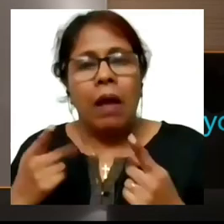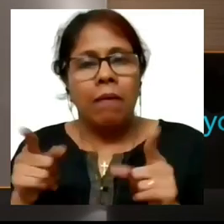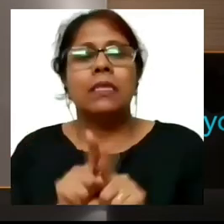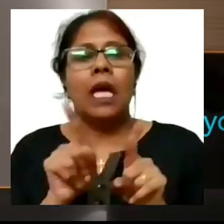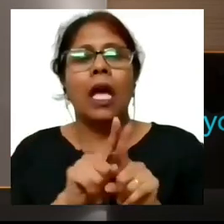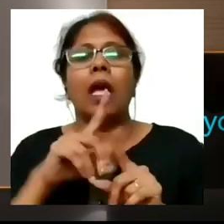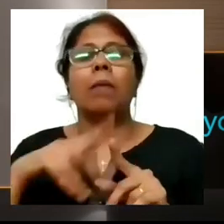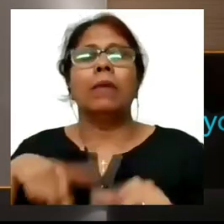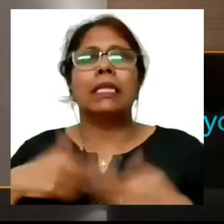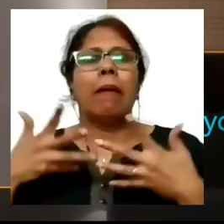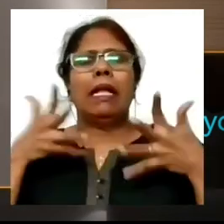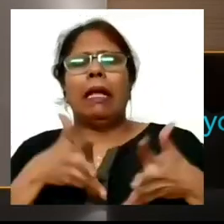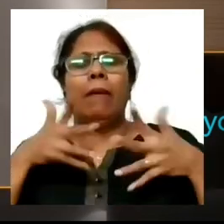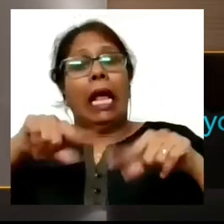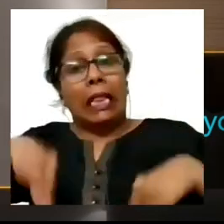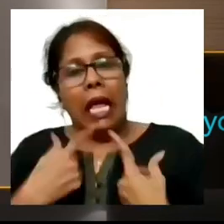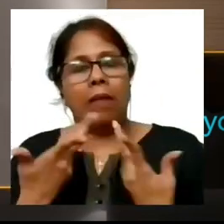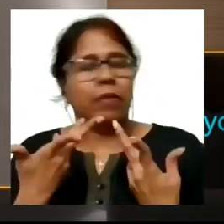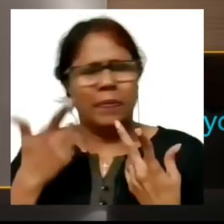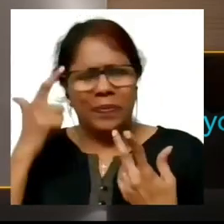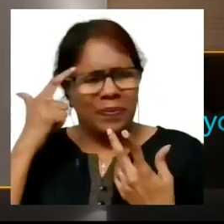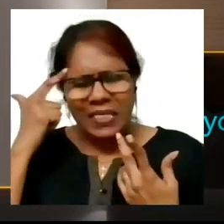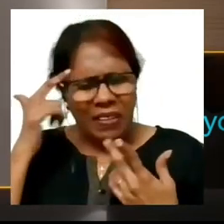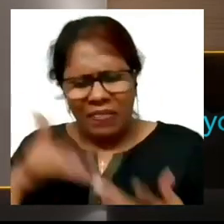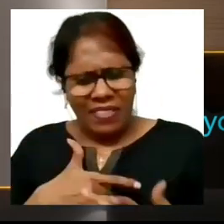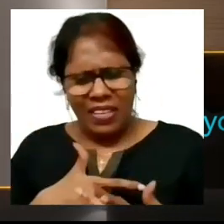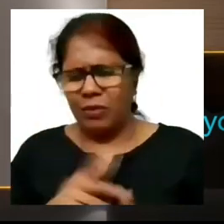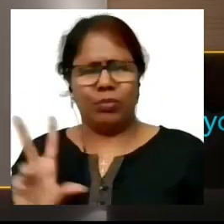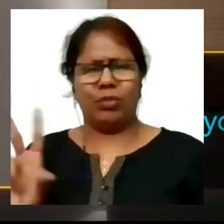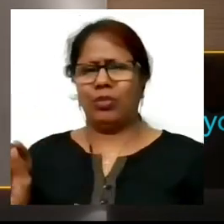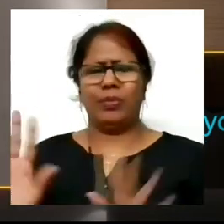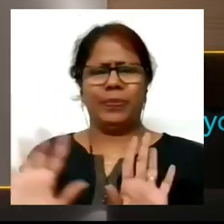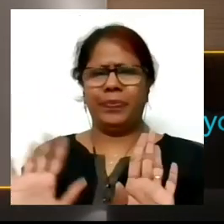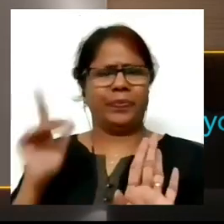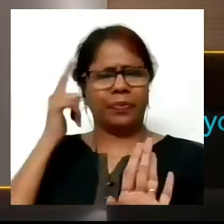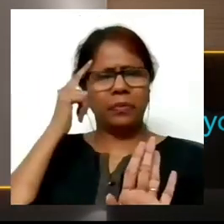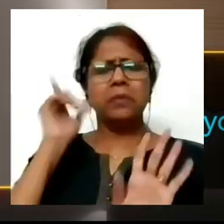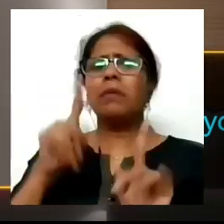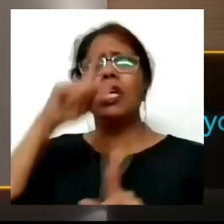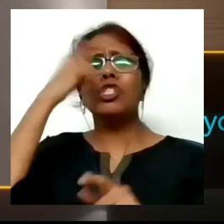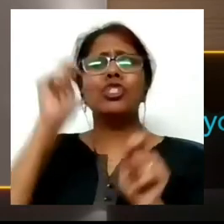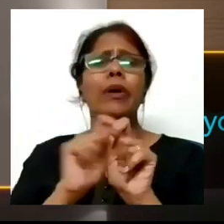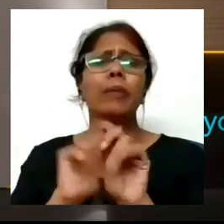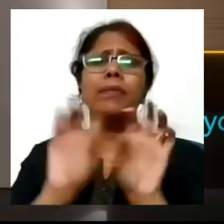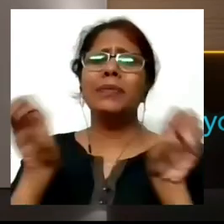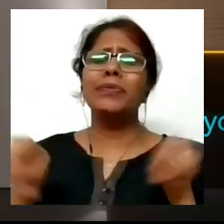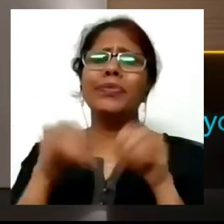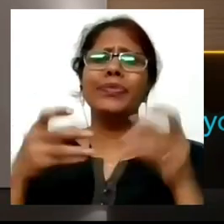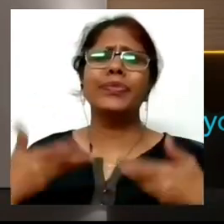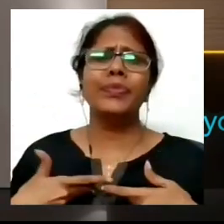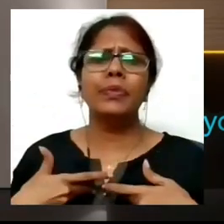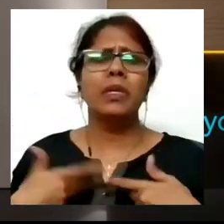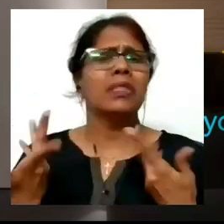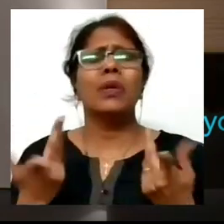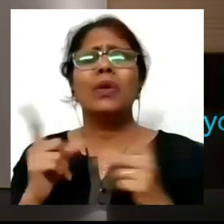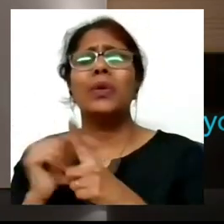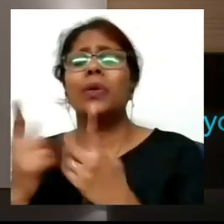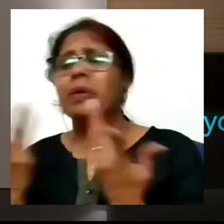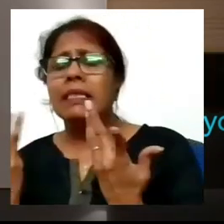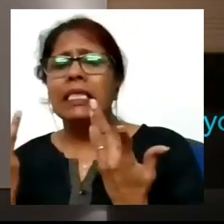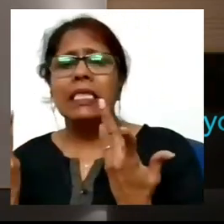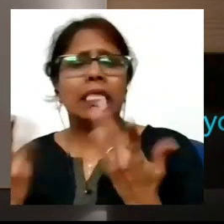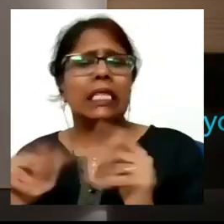I thought no I'm not going to do this but then I was completely jobless and I didn't know what else to do so I gave